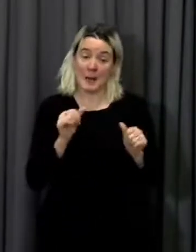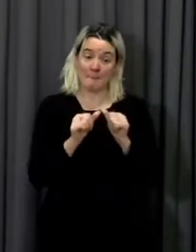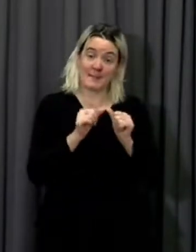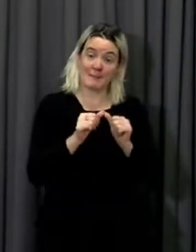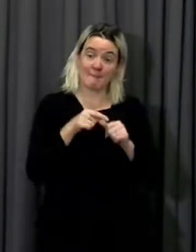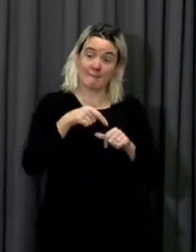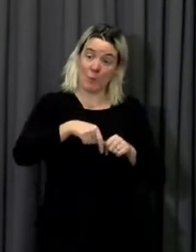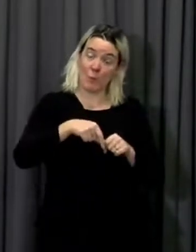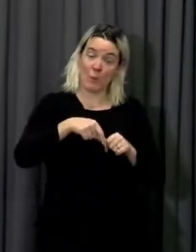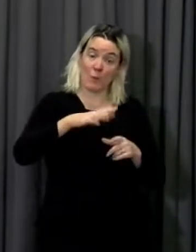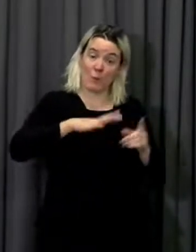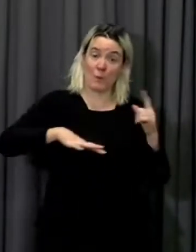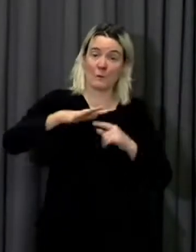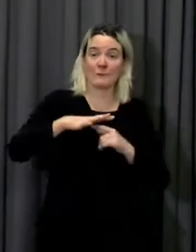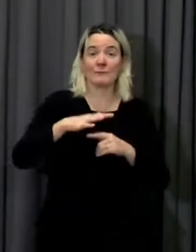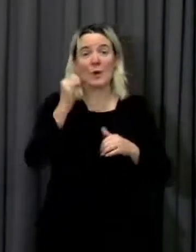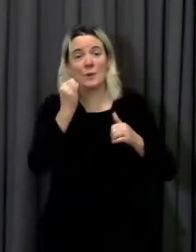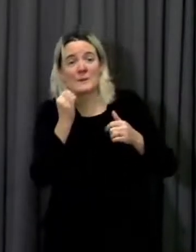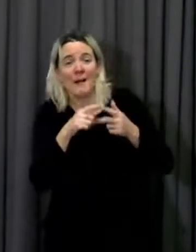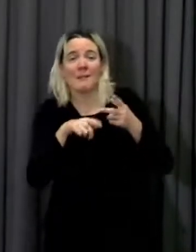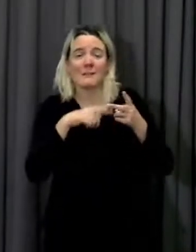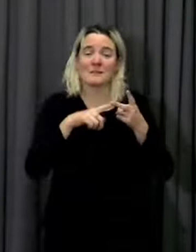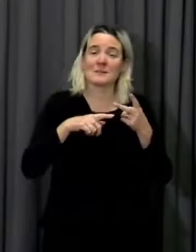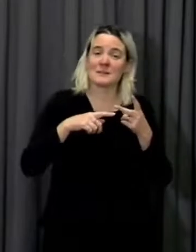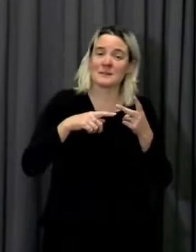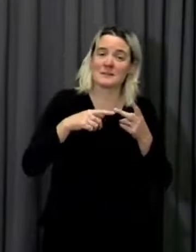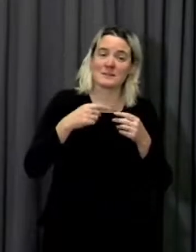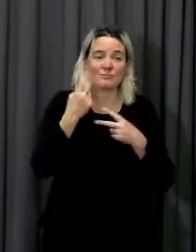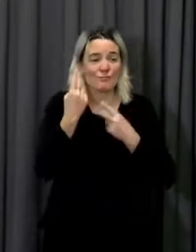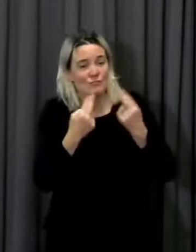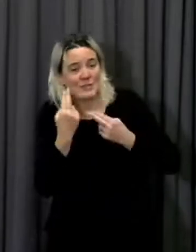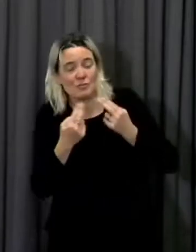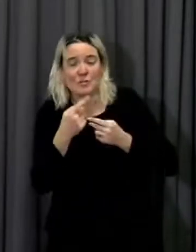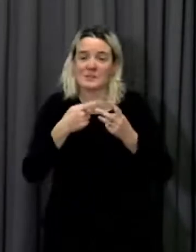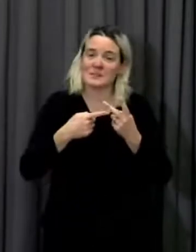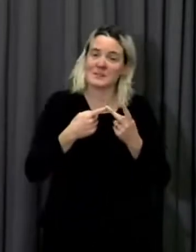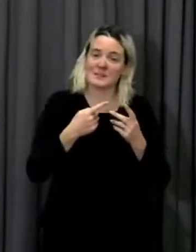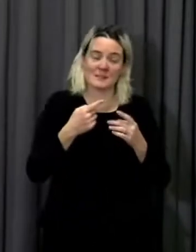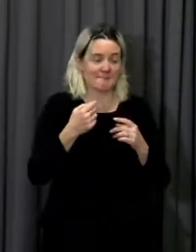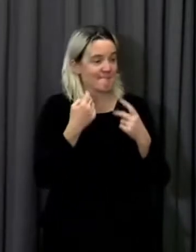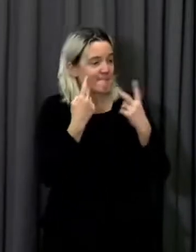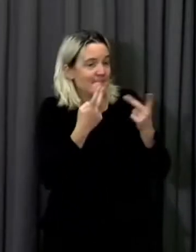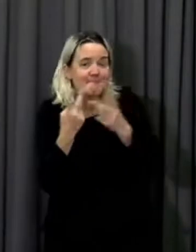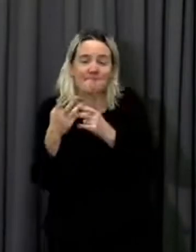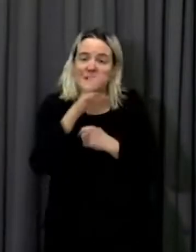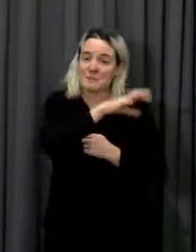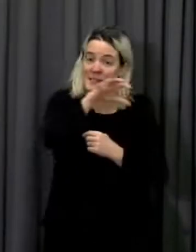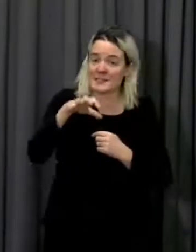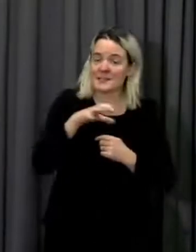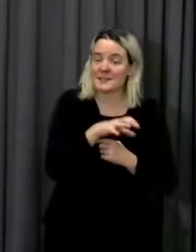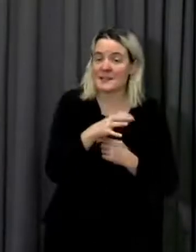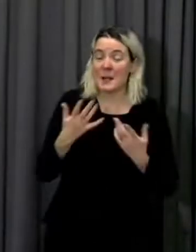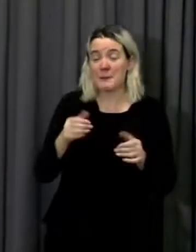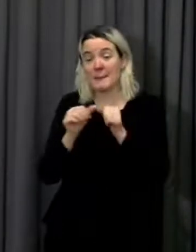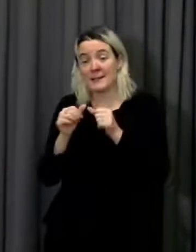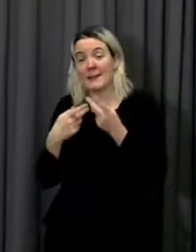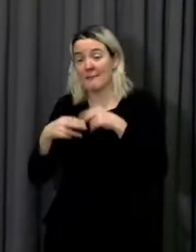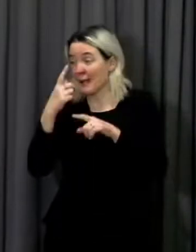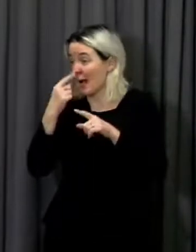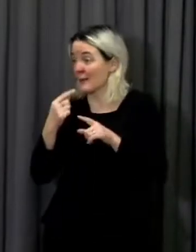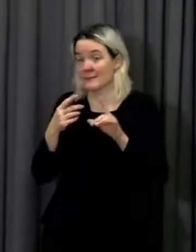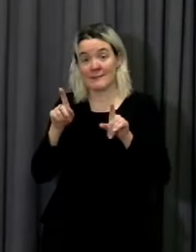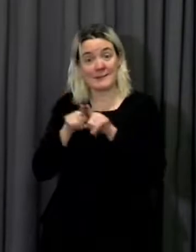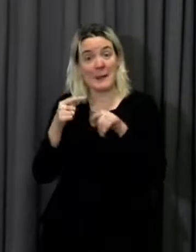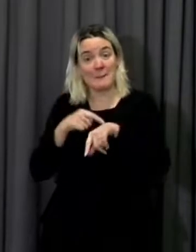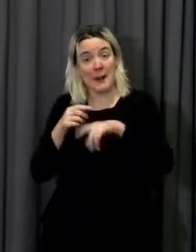English market is able to open and if visitors from England are able to come as well. But we won't be doing this in a hurry. We will be